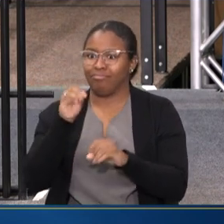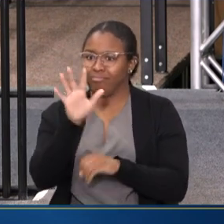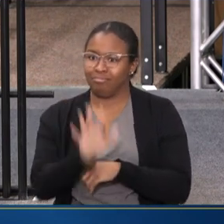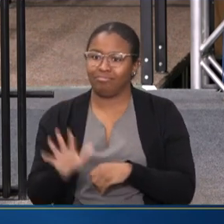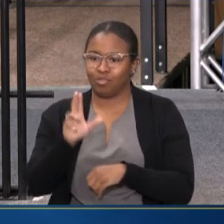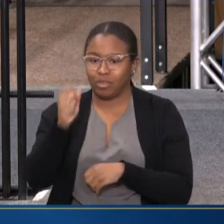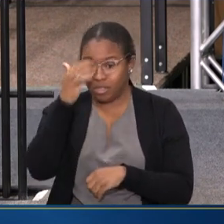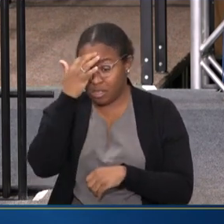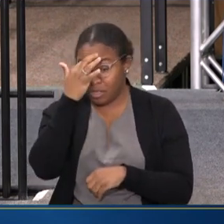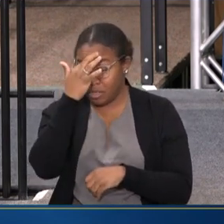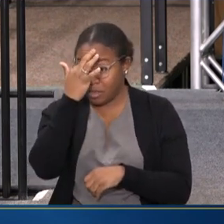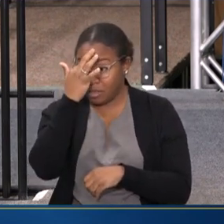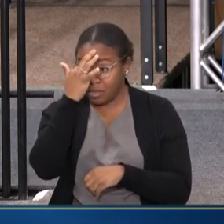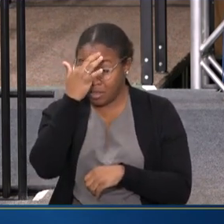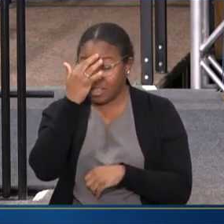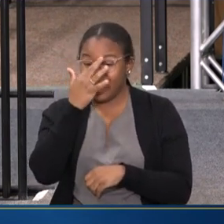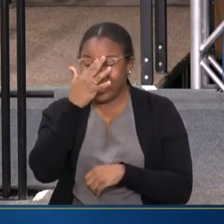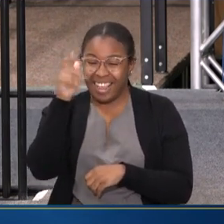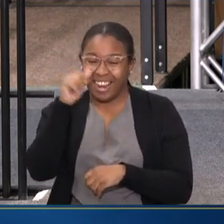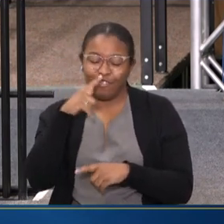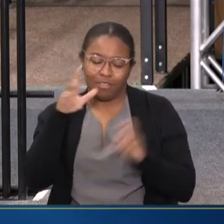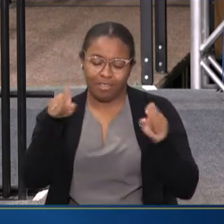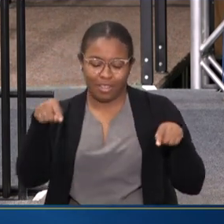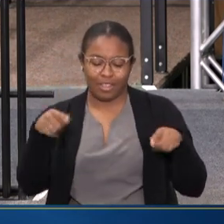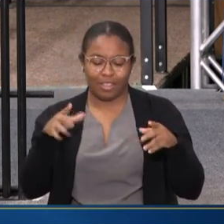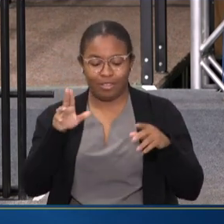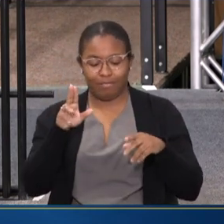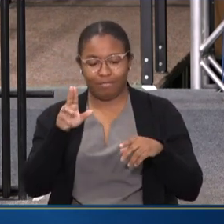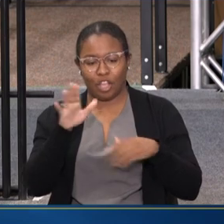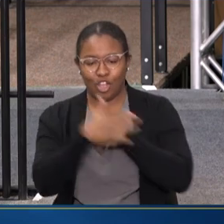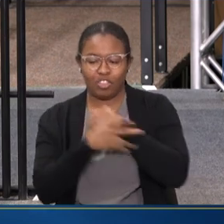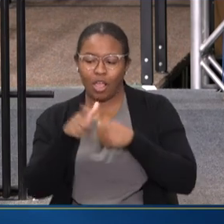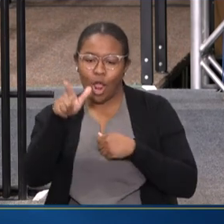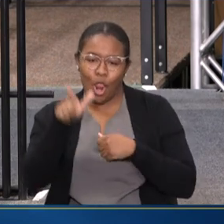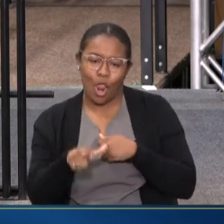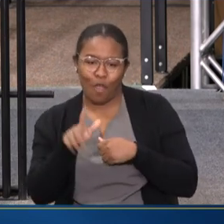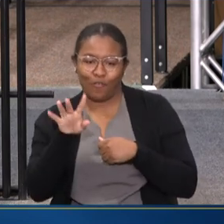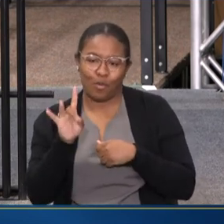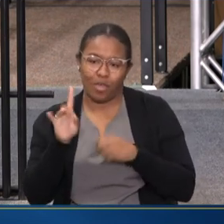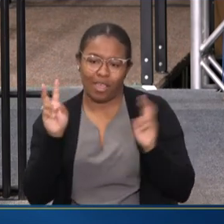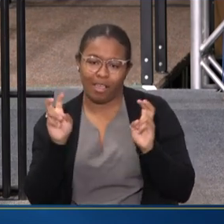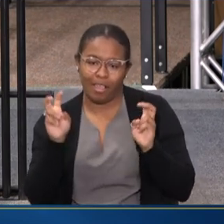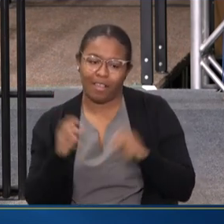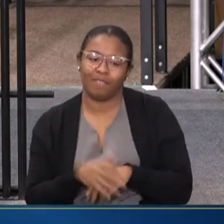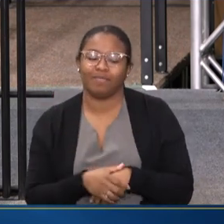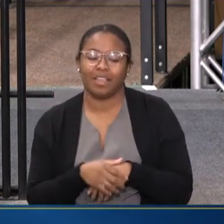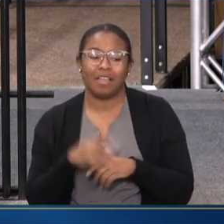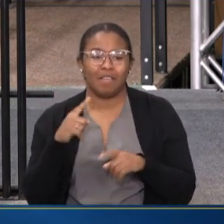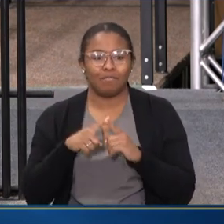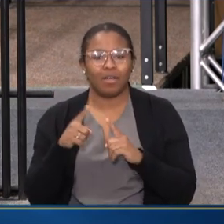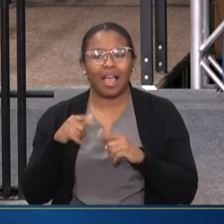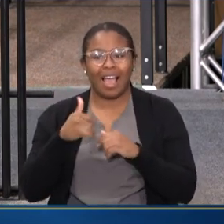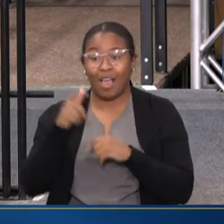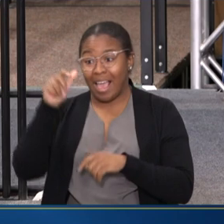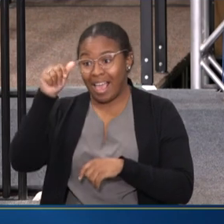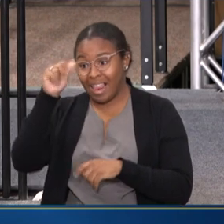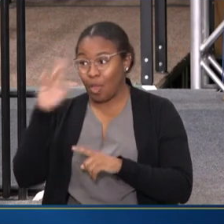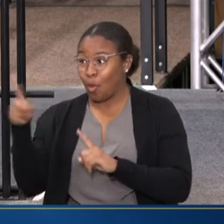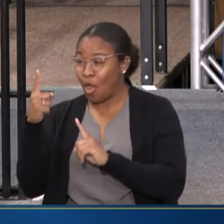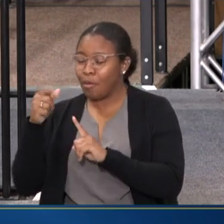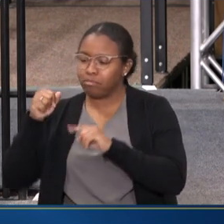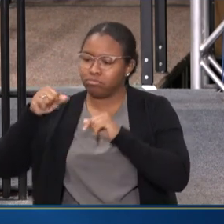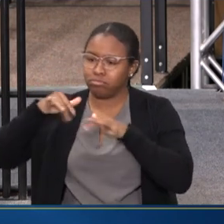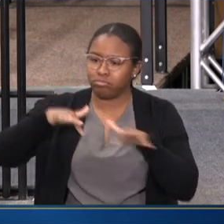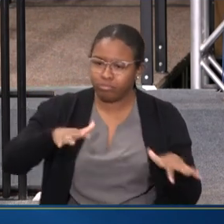SAY DOWN TO THE LOWER 48. BUT THIS HAS REALLY PROVEN EFFECTIVE IN BRINGING THOSE COMMUNITY